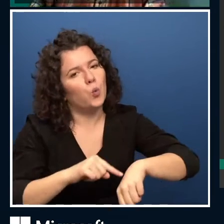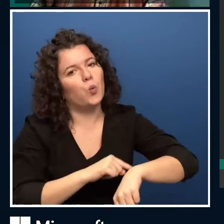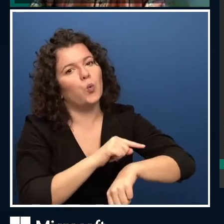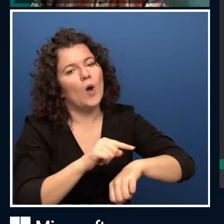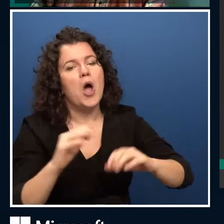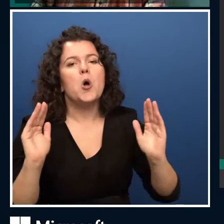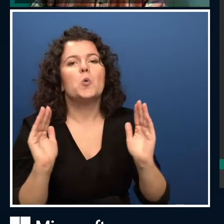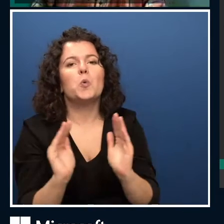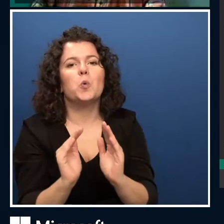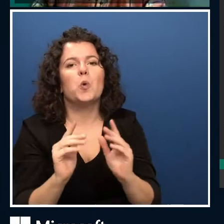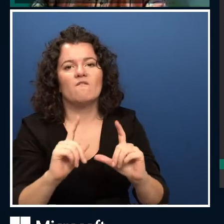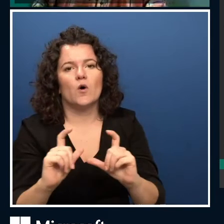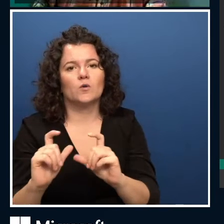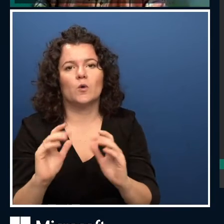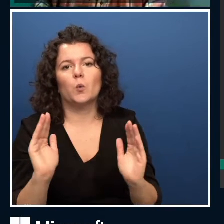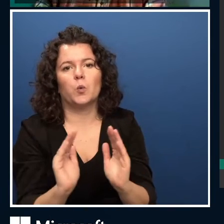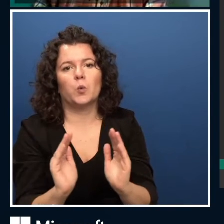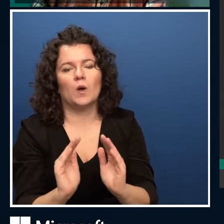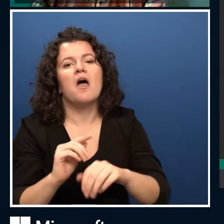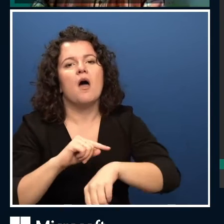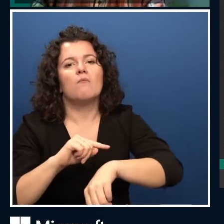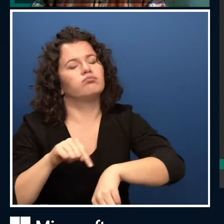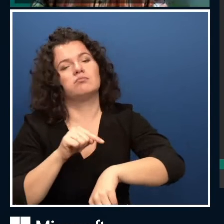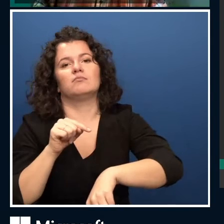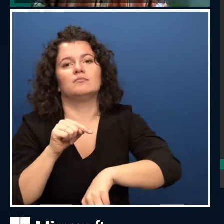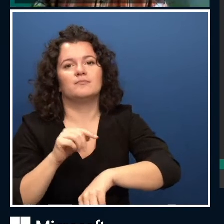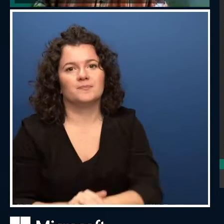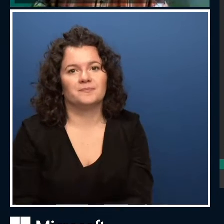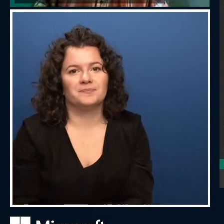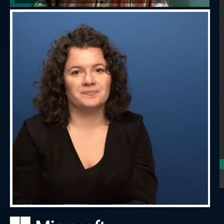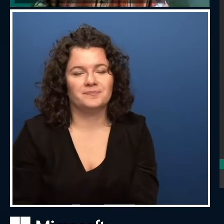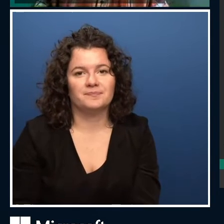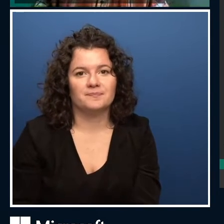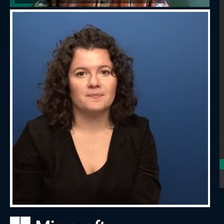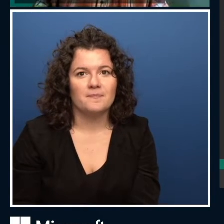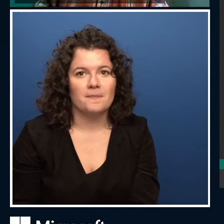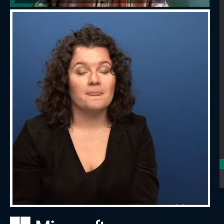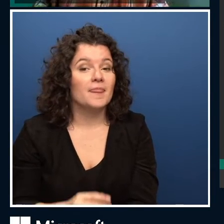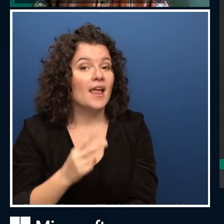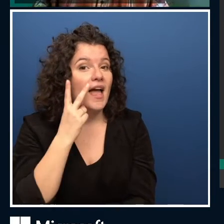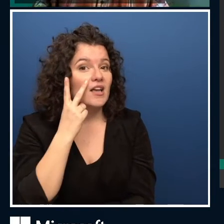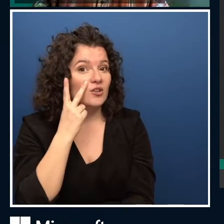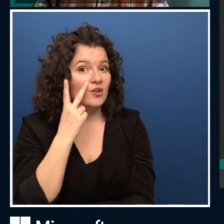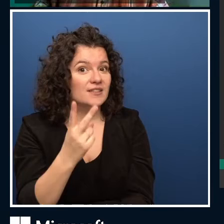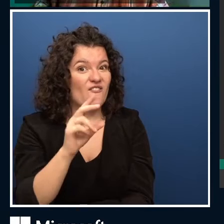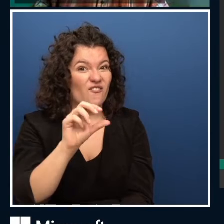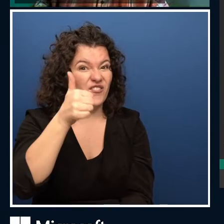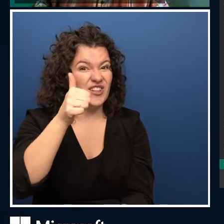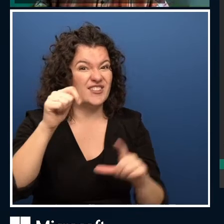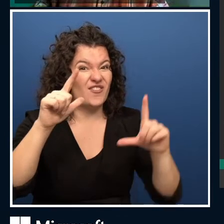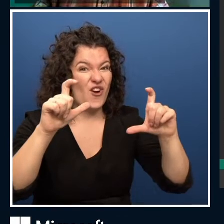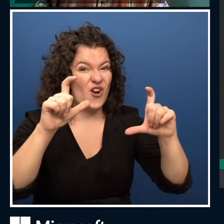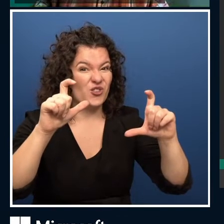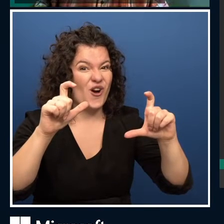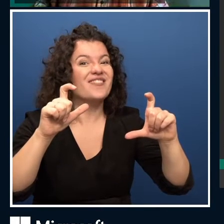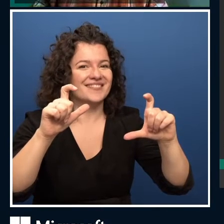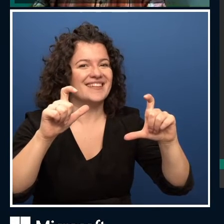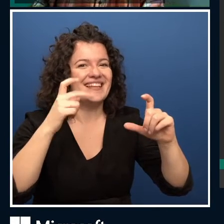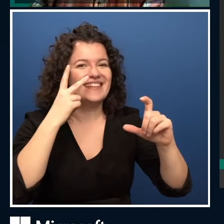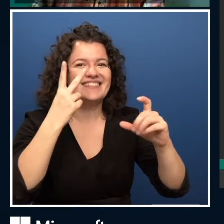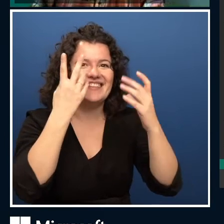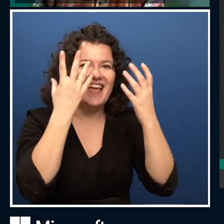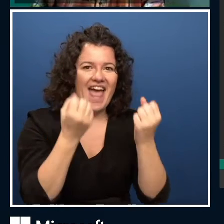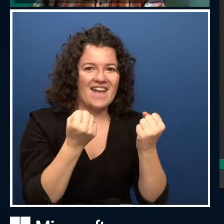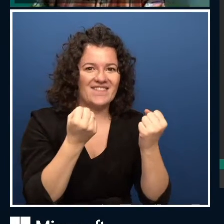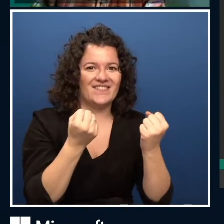And then just to make sure, here are the coordinates for the first picture. You see that we have the landmark name X and